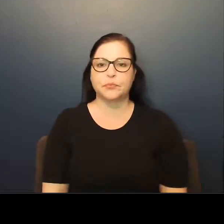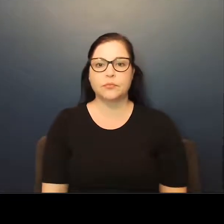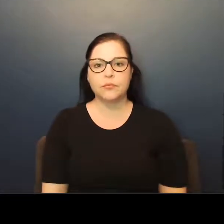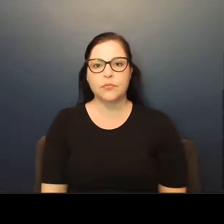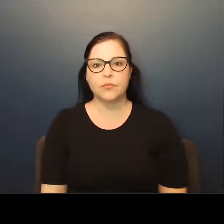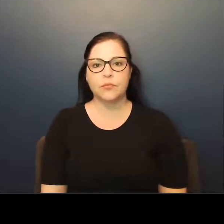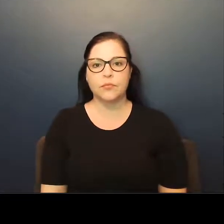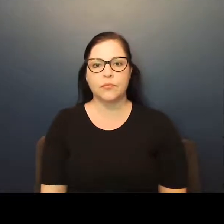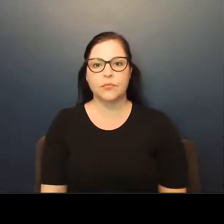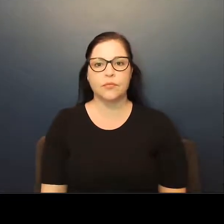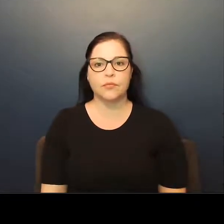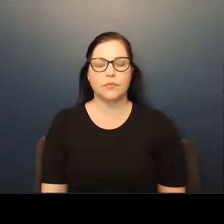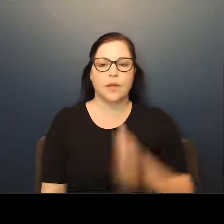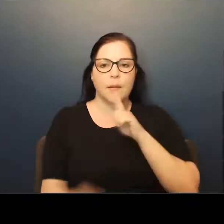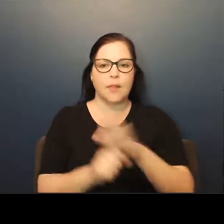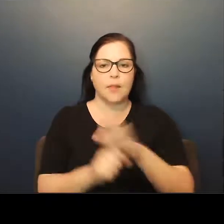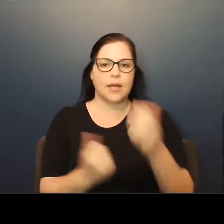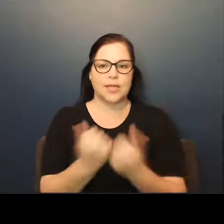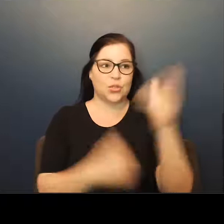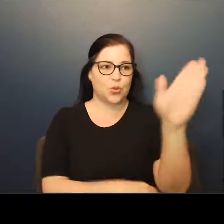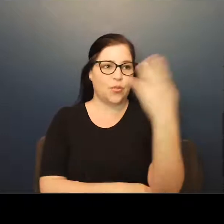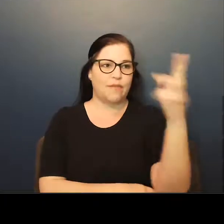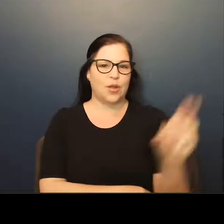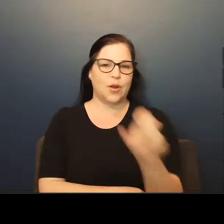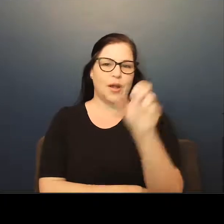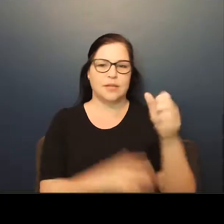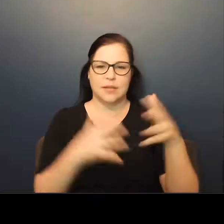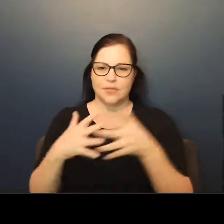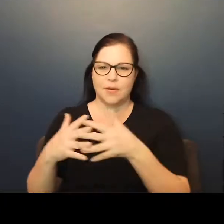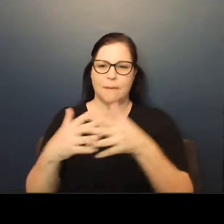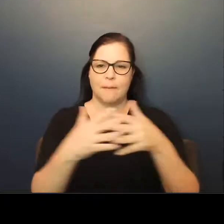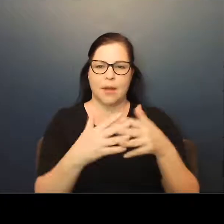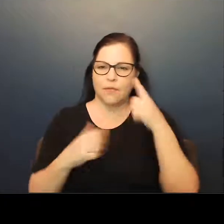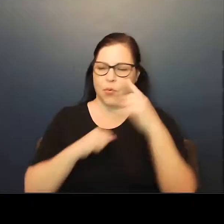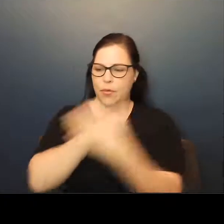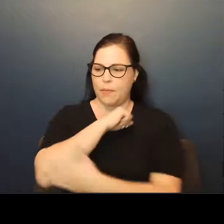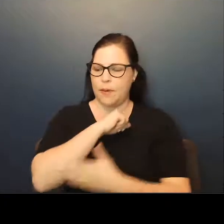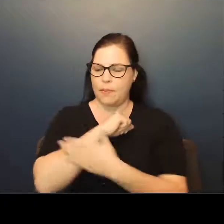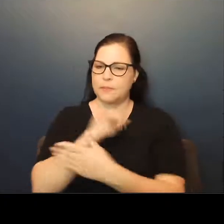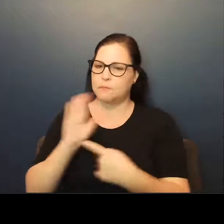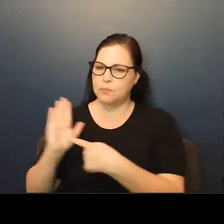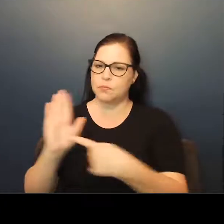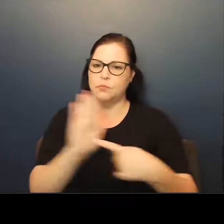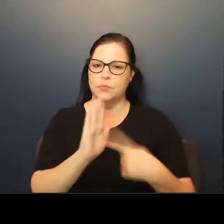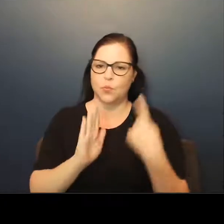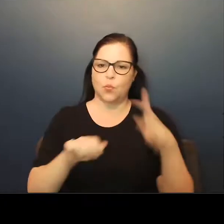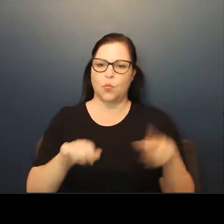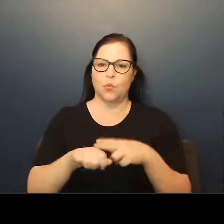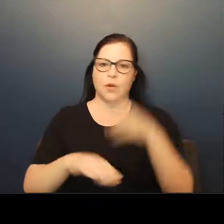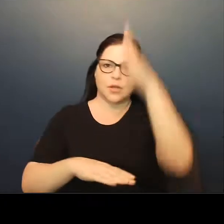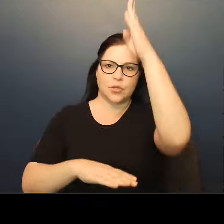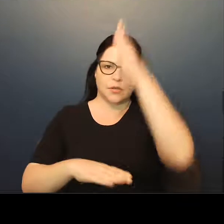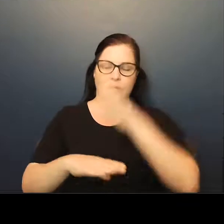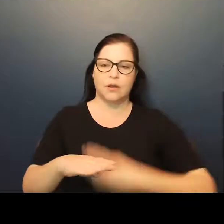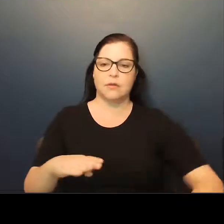I pledge allegiance to the flag of the United States of America and to the Republic for which it stands, one